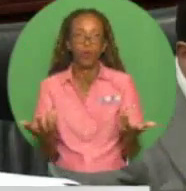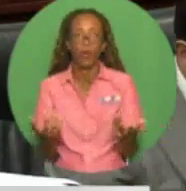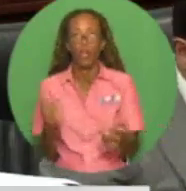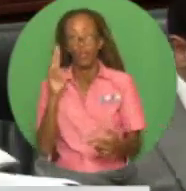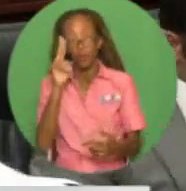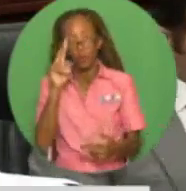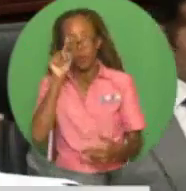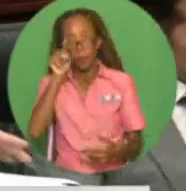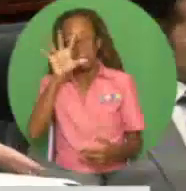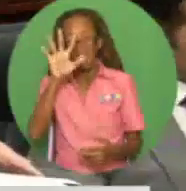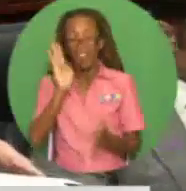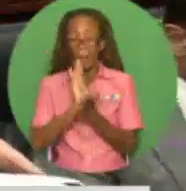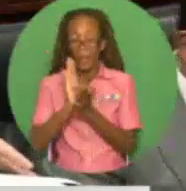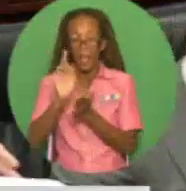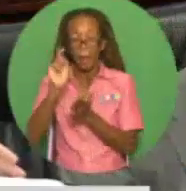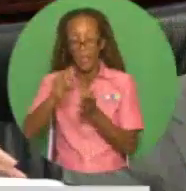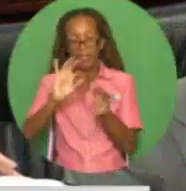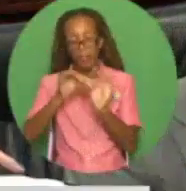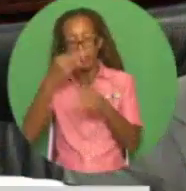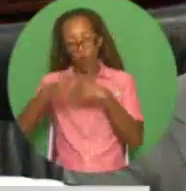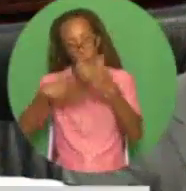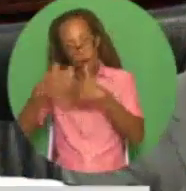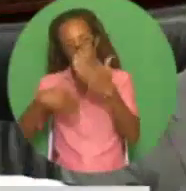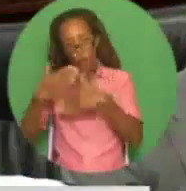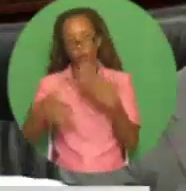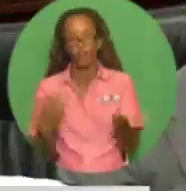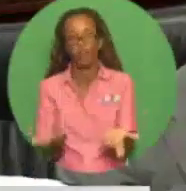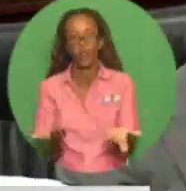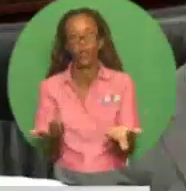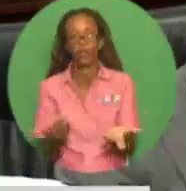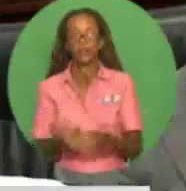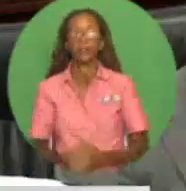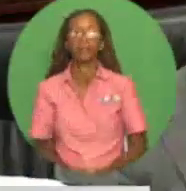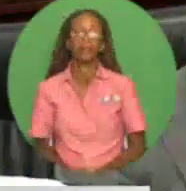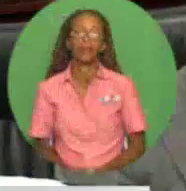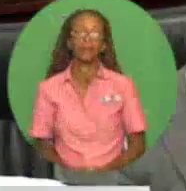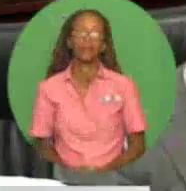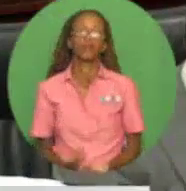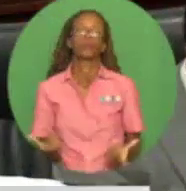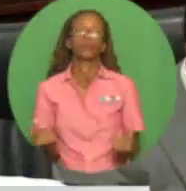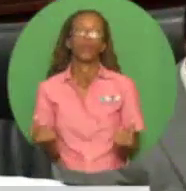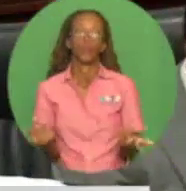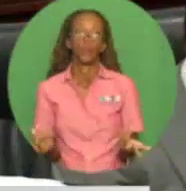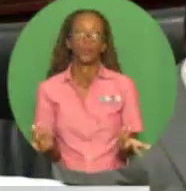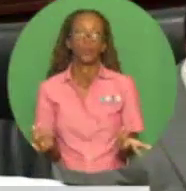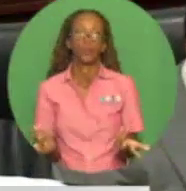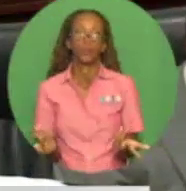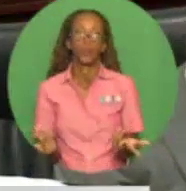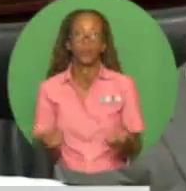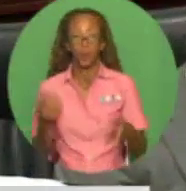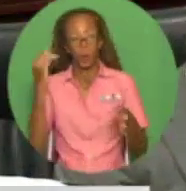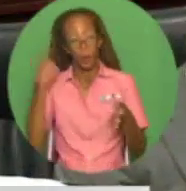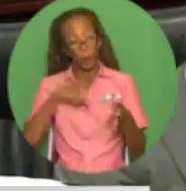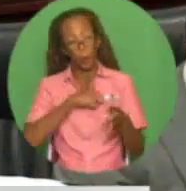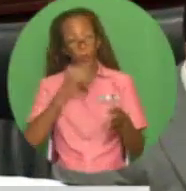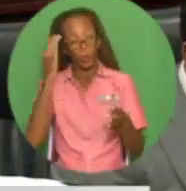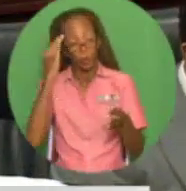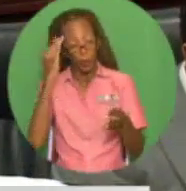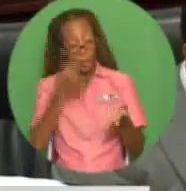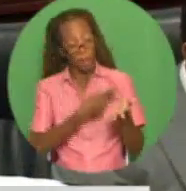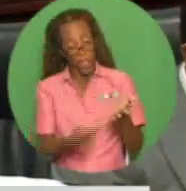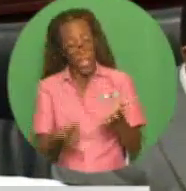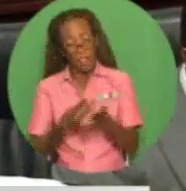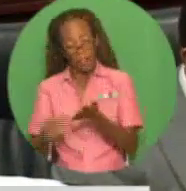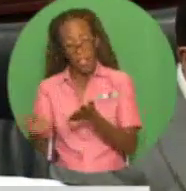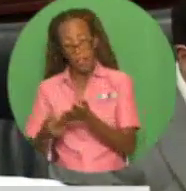.5 billion to remedy the defects. Madam Speaker, in the context of these managerial failures,